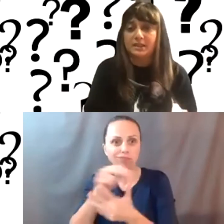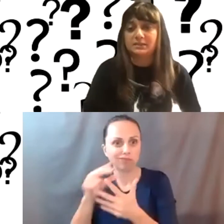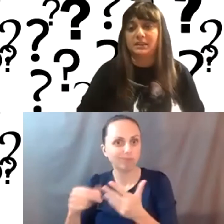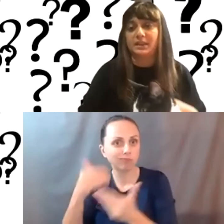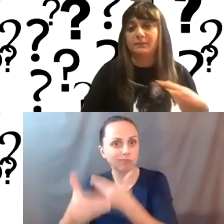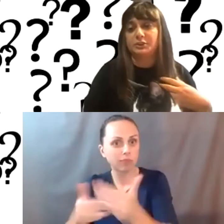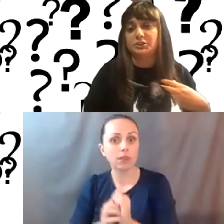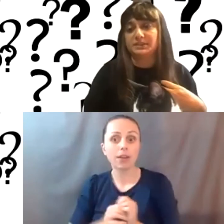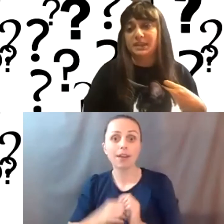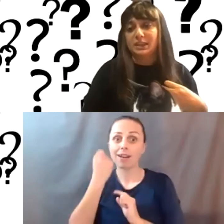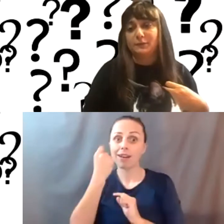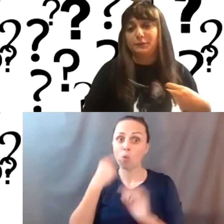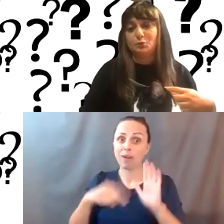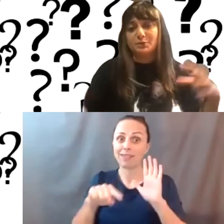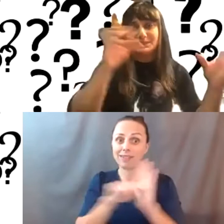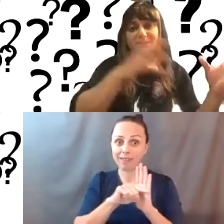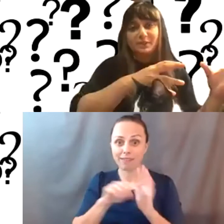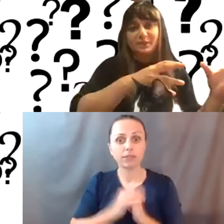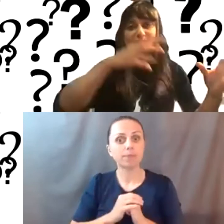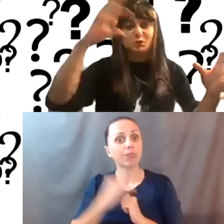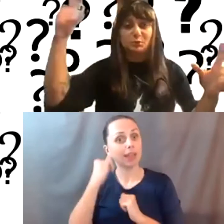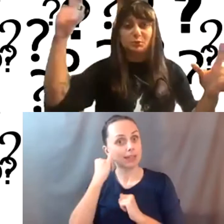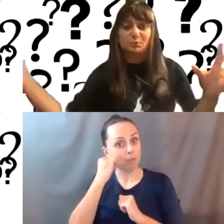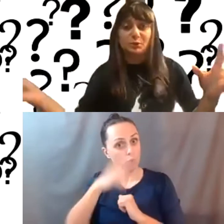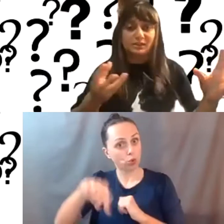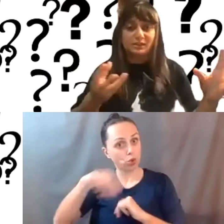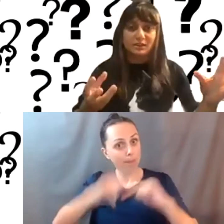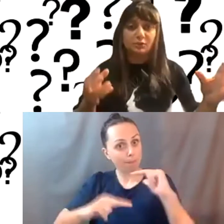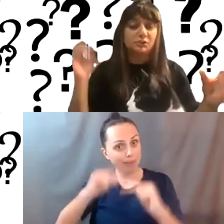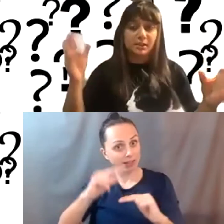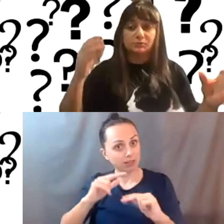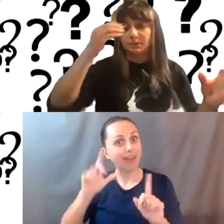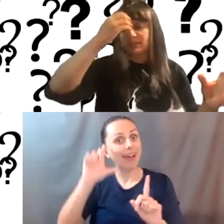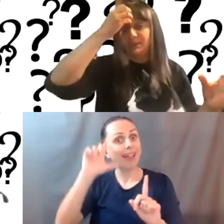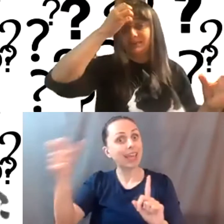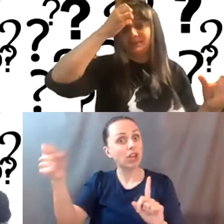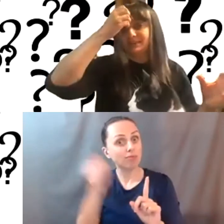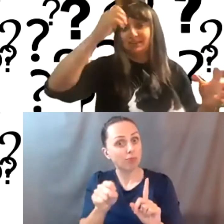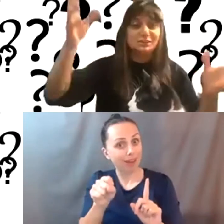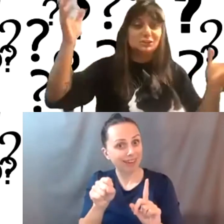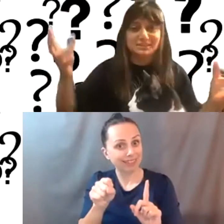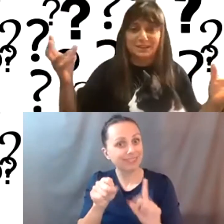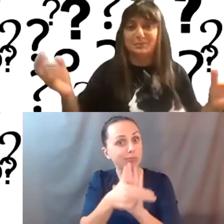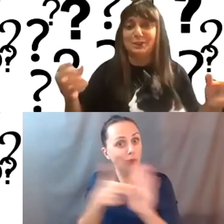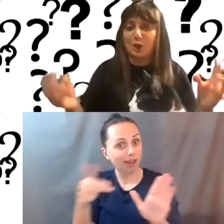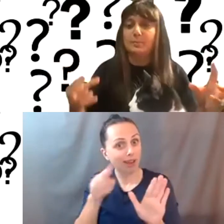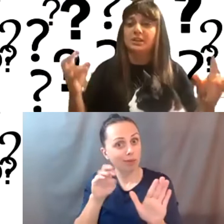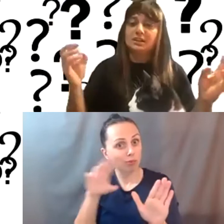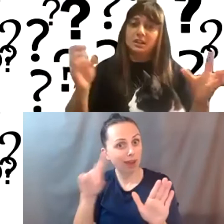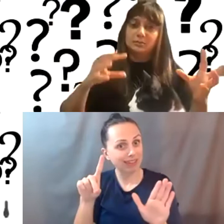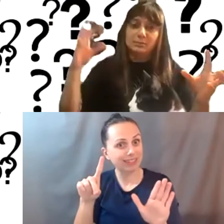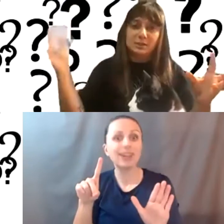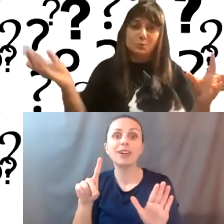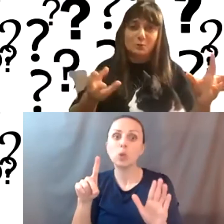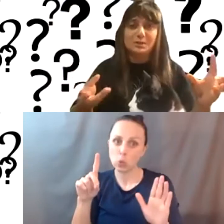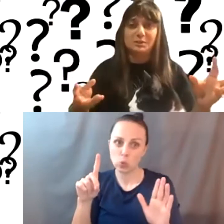threat that I have, which is if you build something and then you bring in branding later and Jai can really speak to this cause he teaches us at Emily Carr, but,